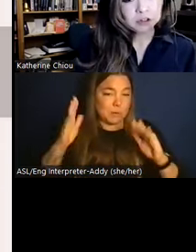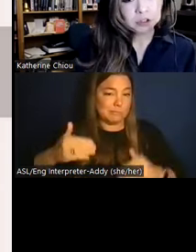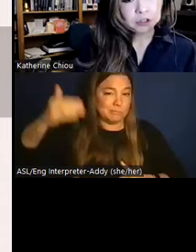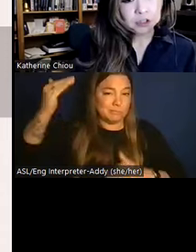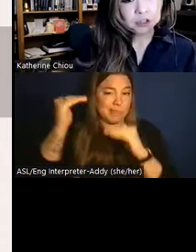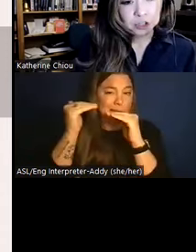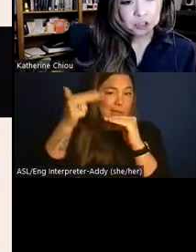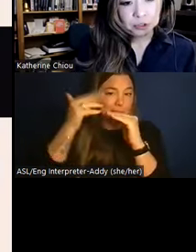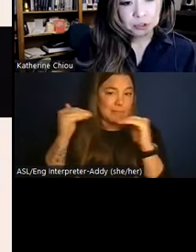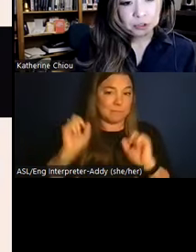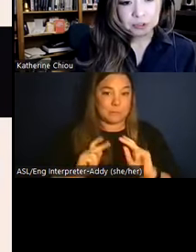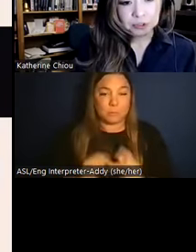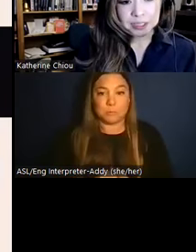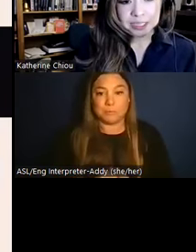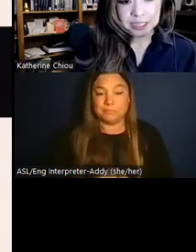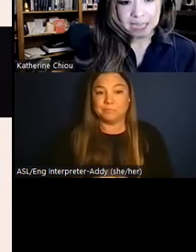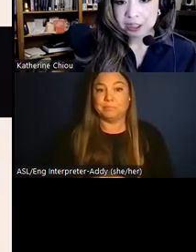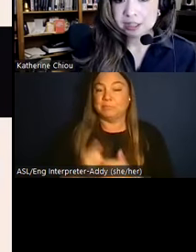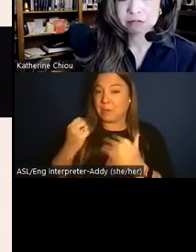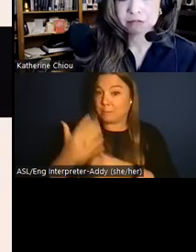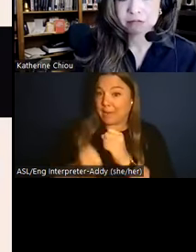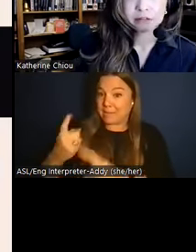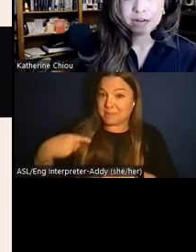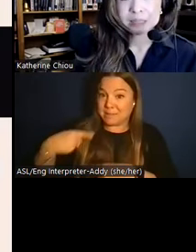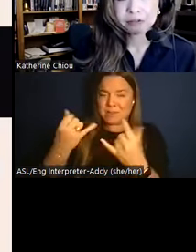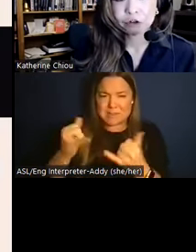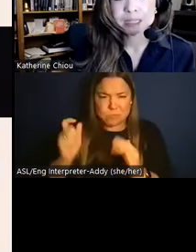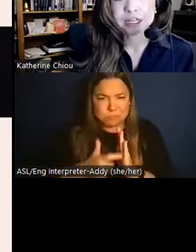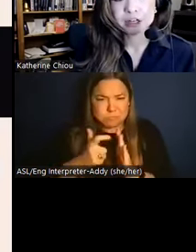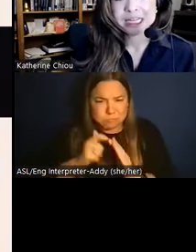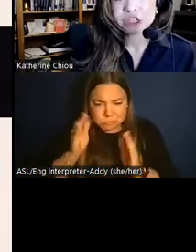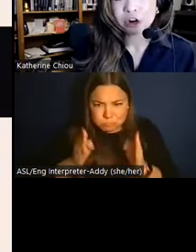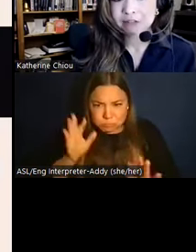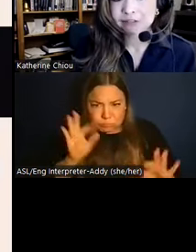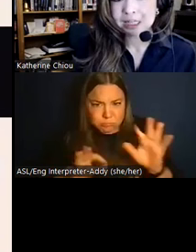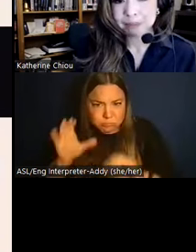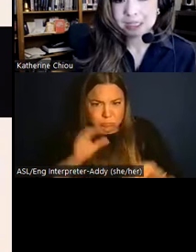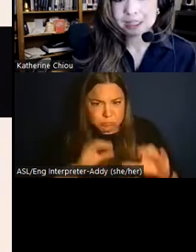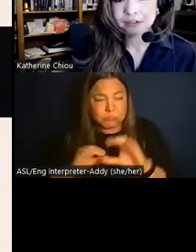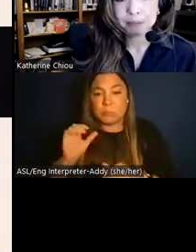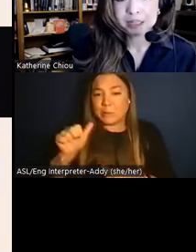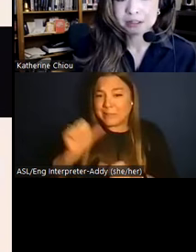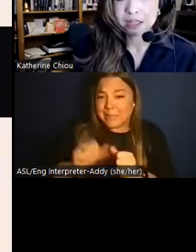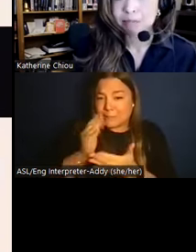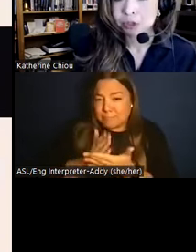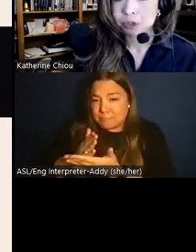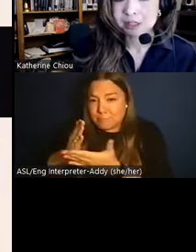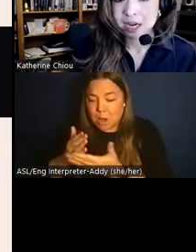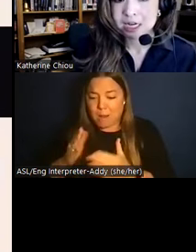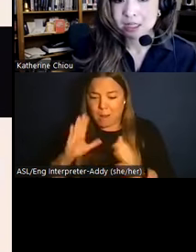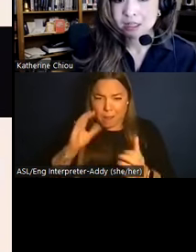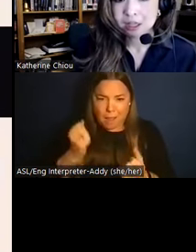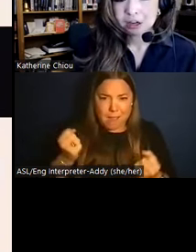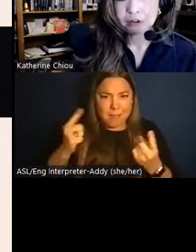decades, archaeologists have been piecing together the rituals and the rites performed here, each artifact a piece of the puzzle of Moche